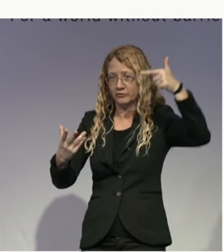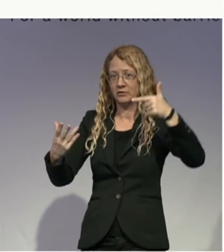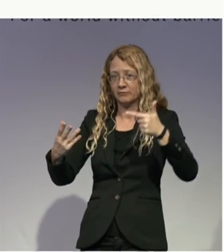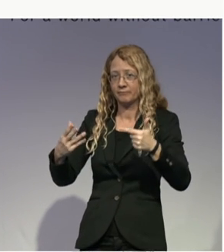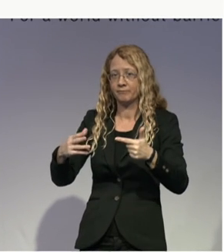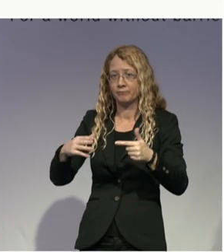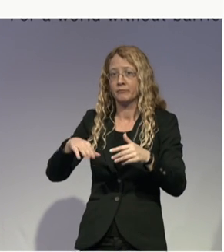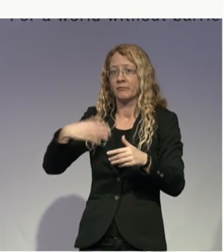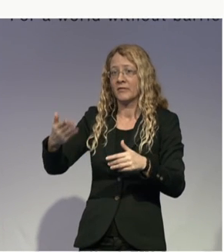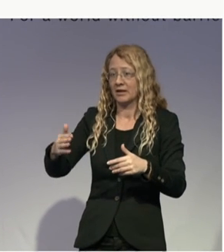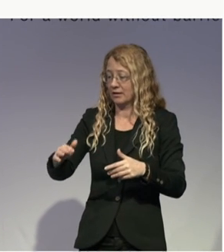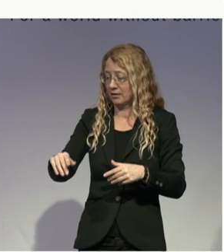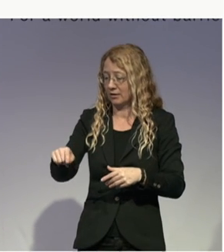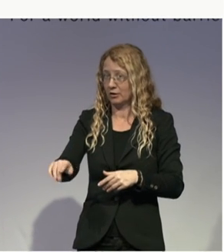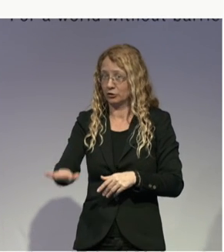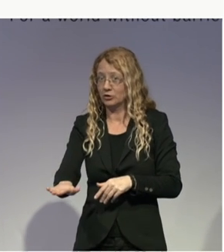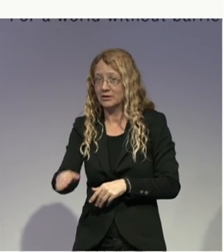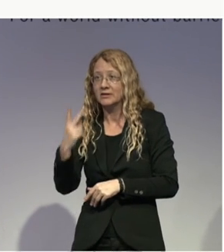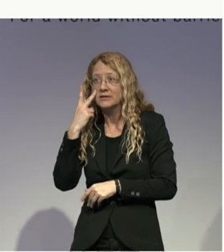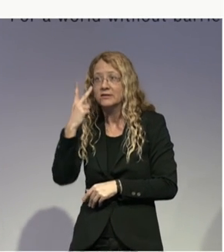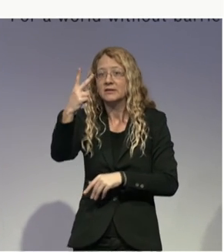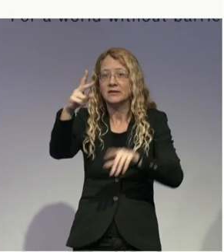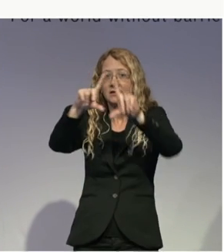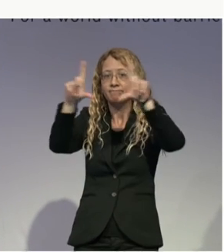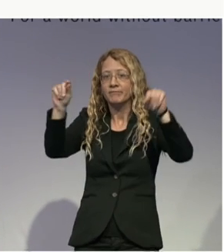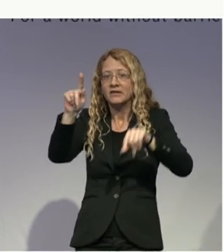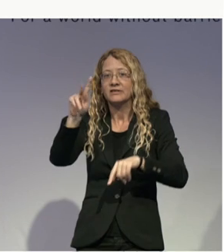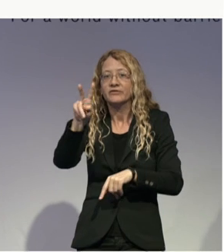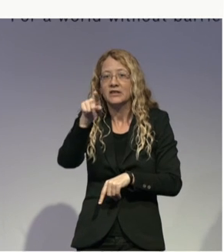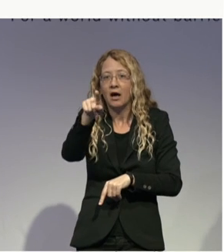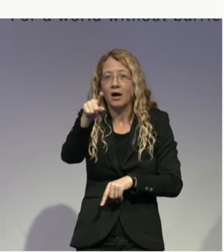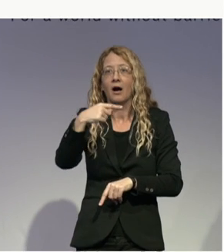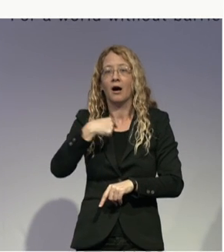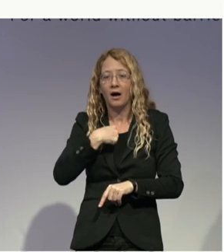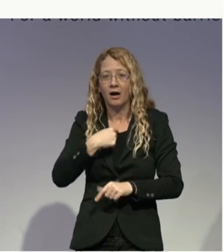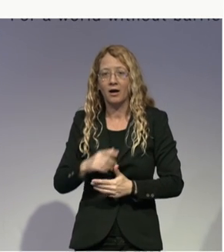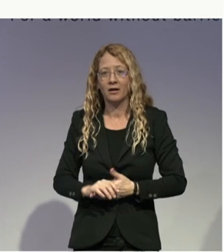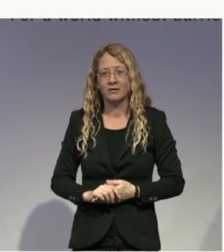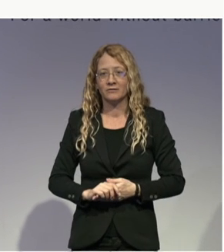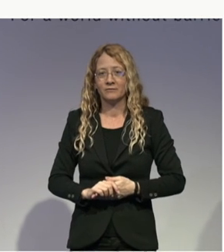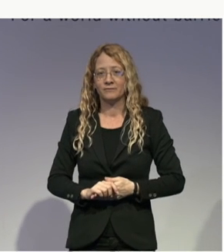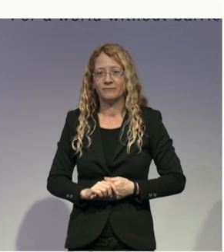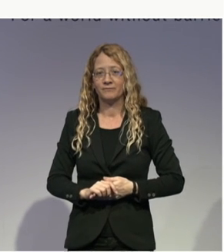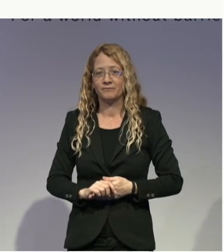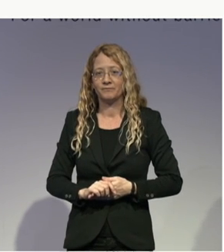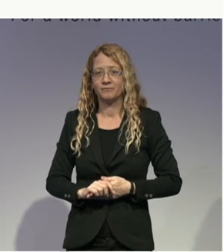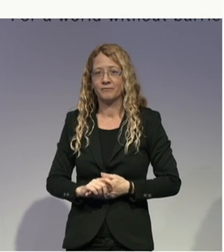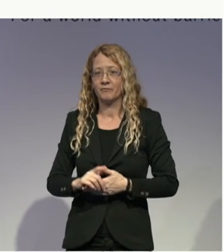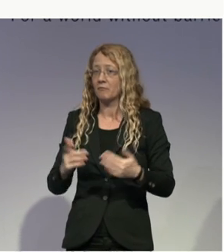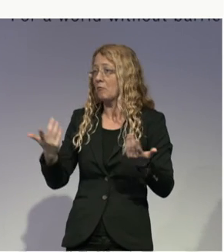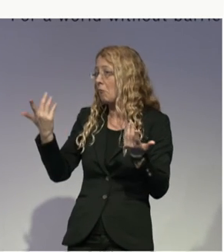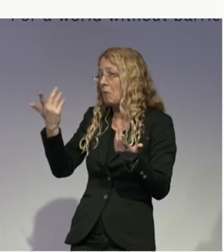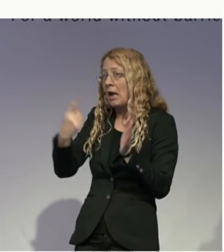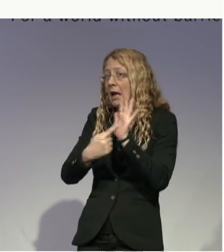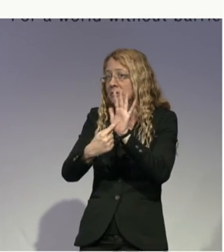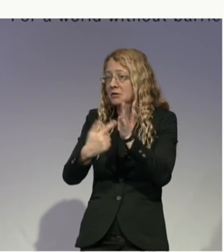for example, when the kid was using the plagic hand, there were clapping hands or signs